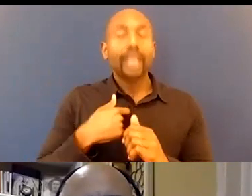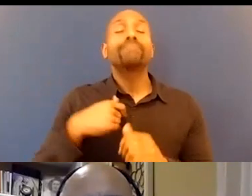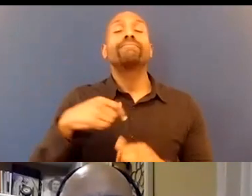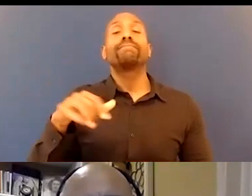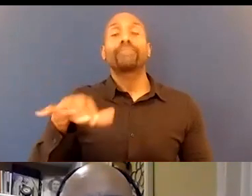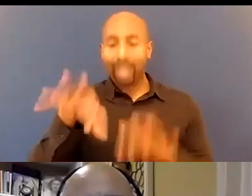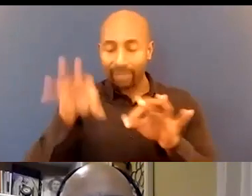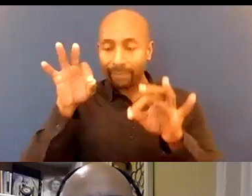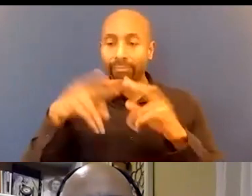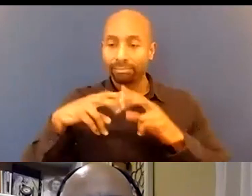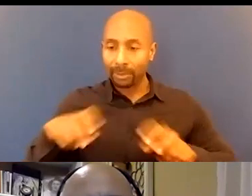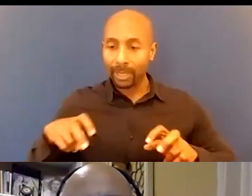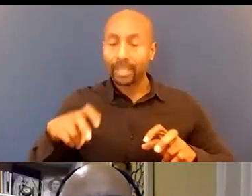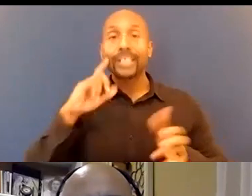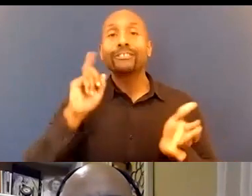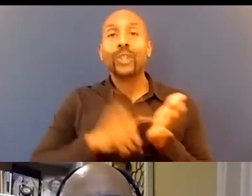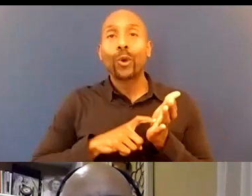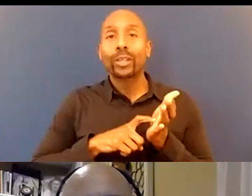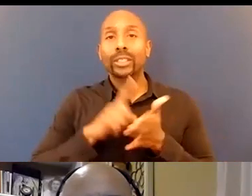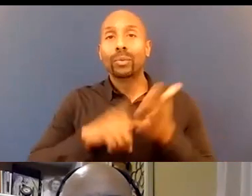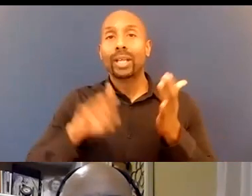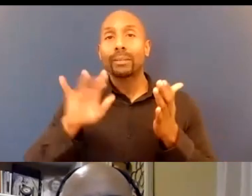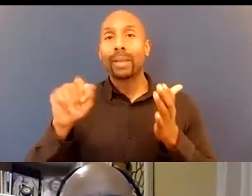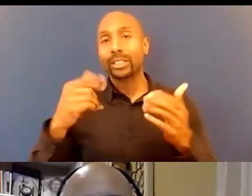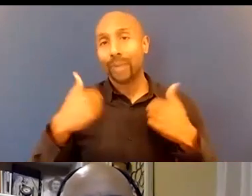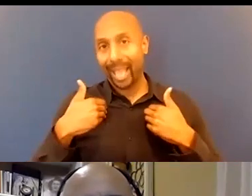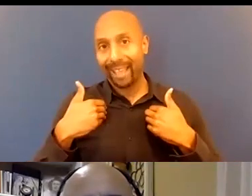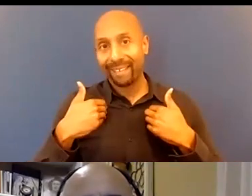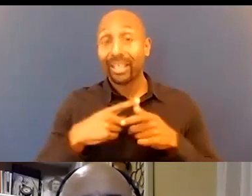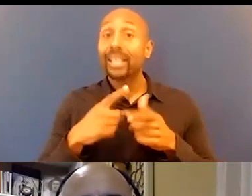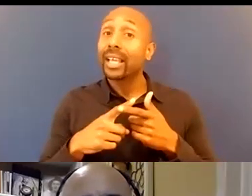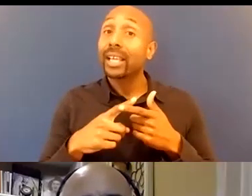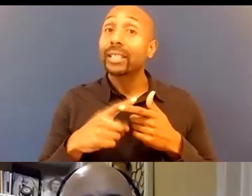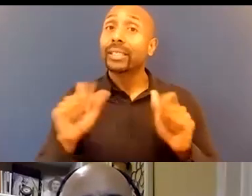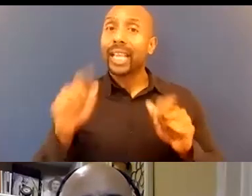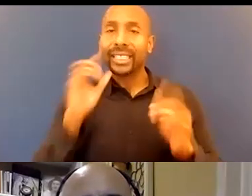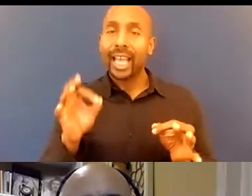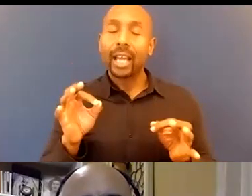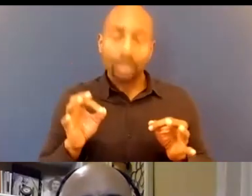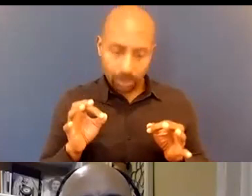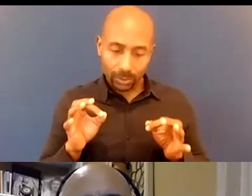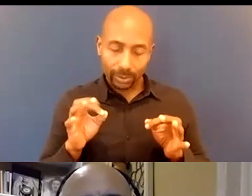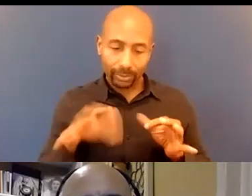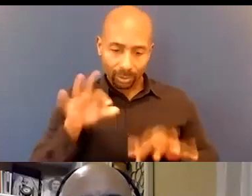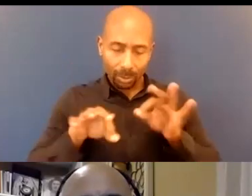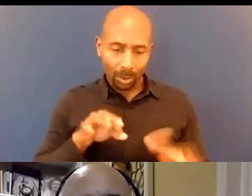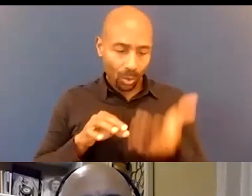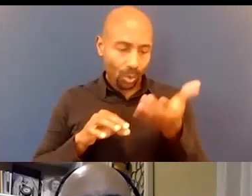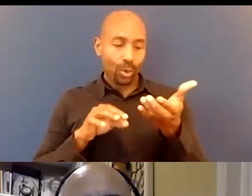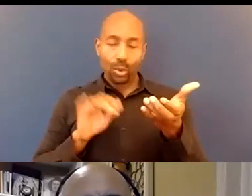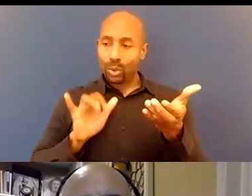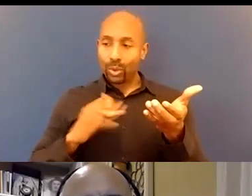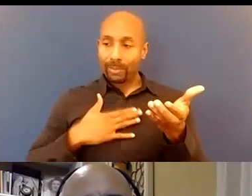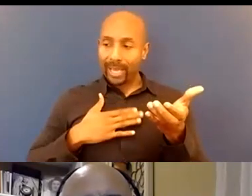so that you can then as good people decide which ones are going to be beneficial or which ones are going to be problematic